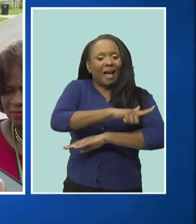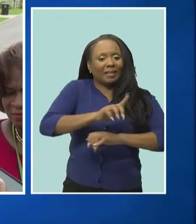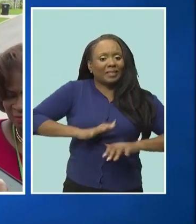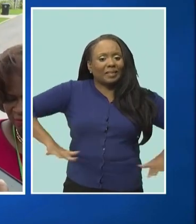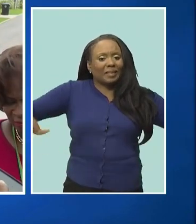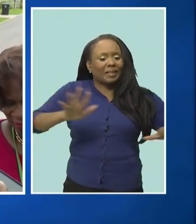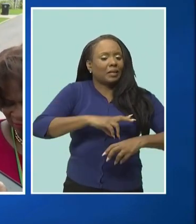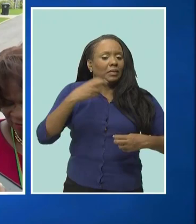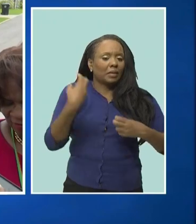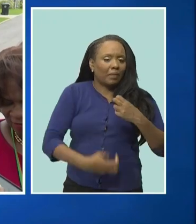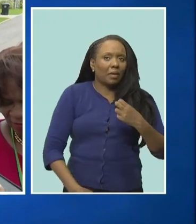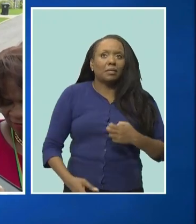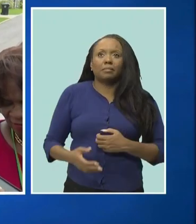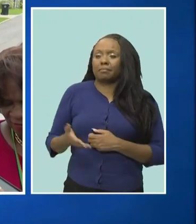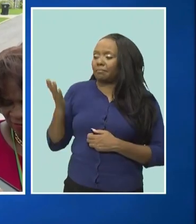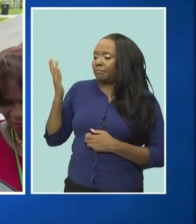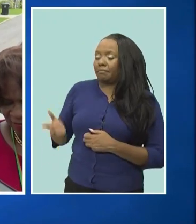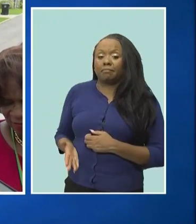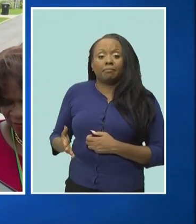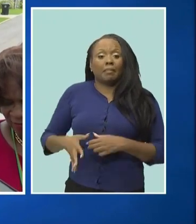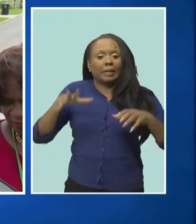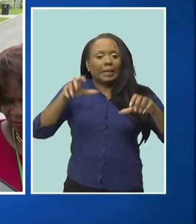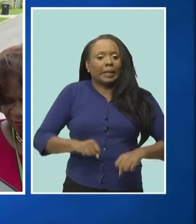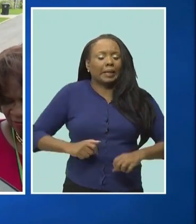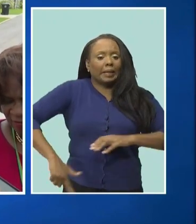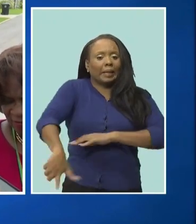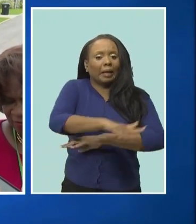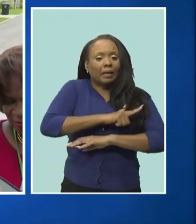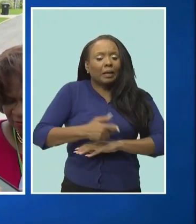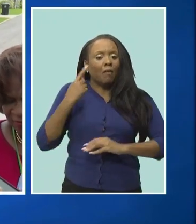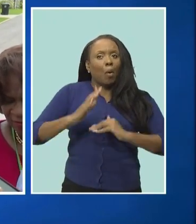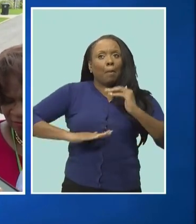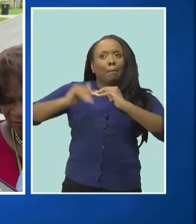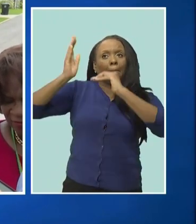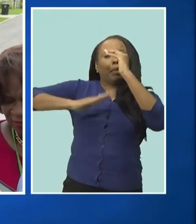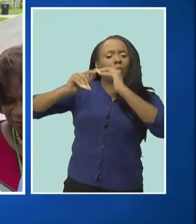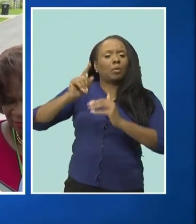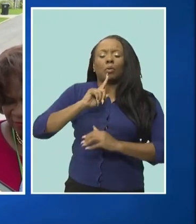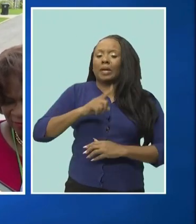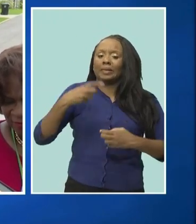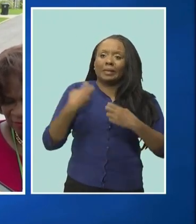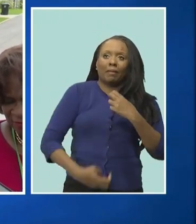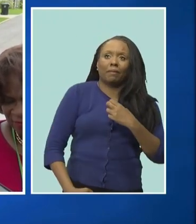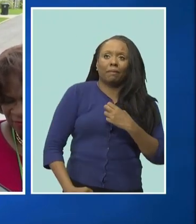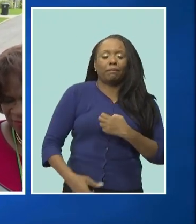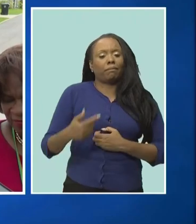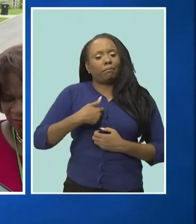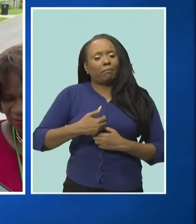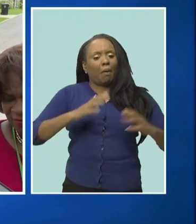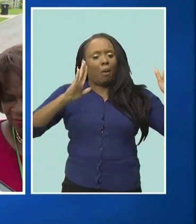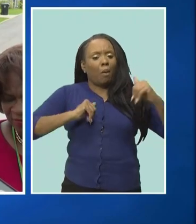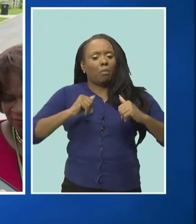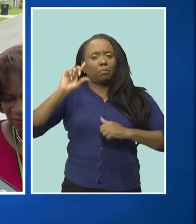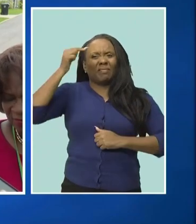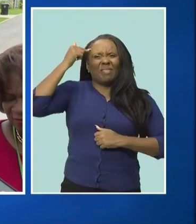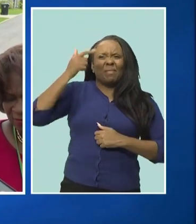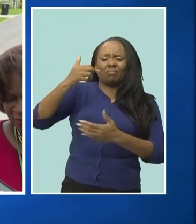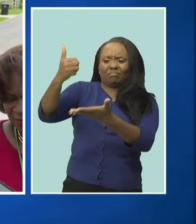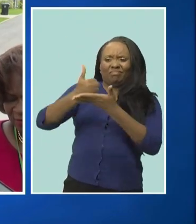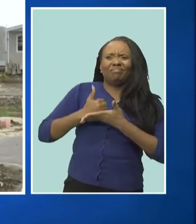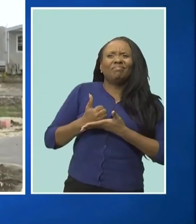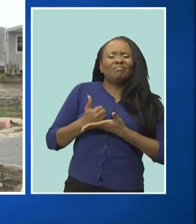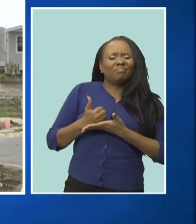the most difficult part of this whole game and I'm hoping that the government will assist us in that